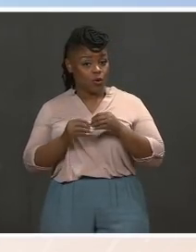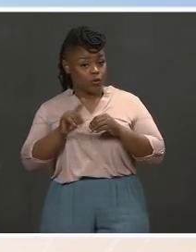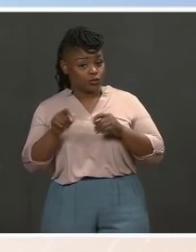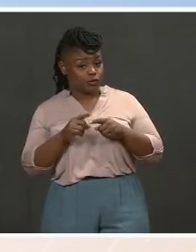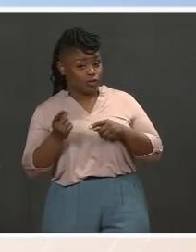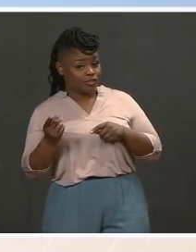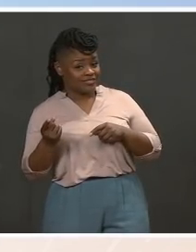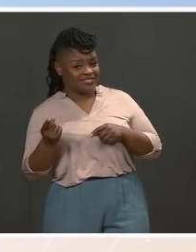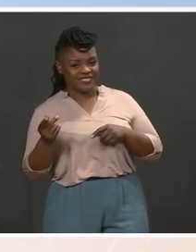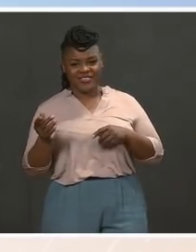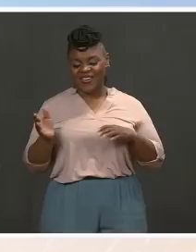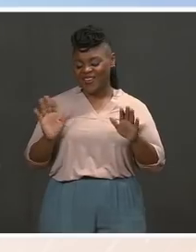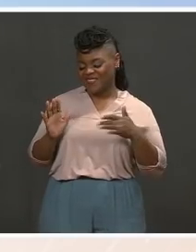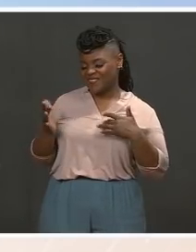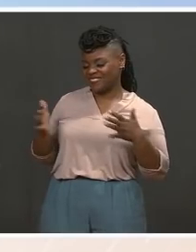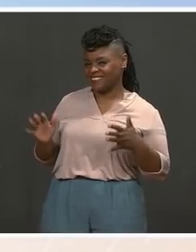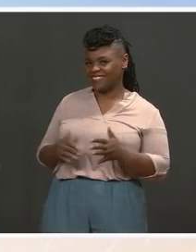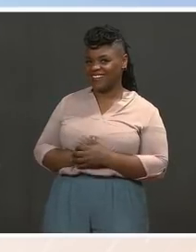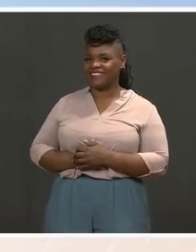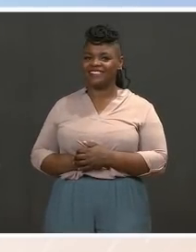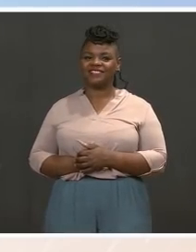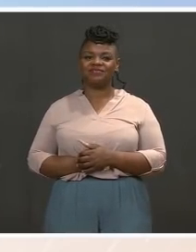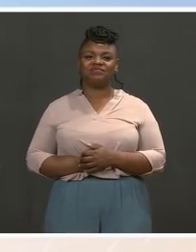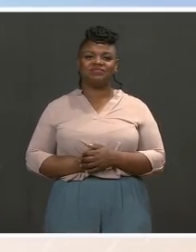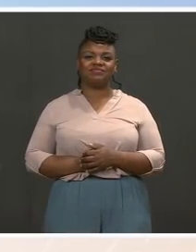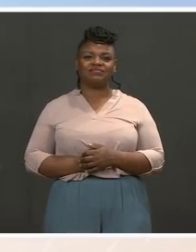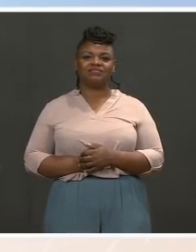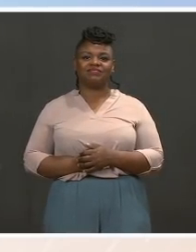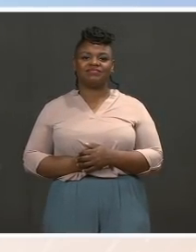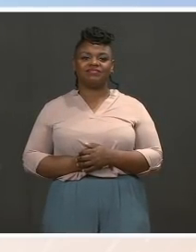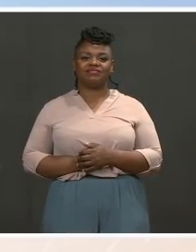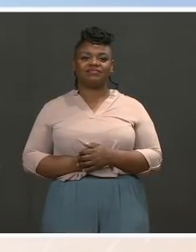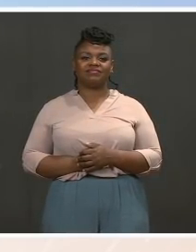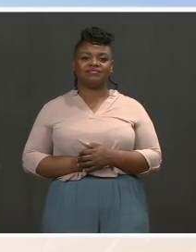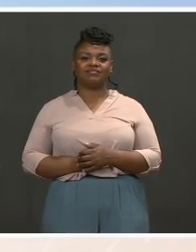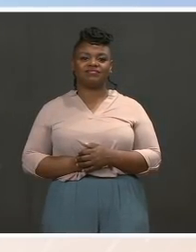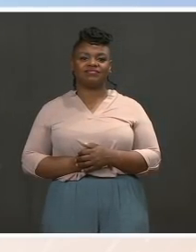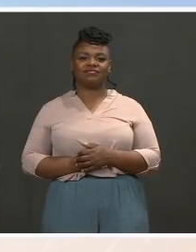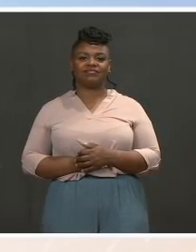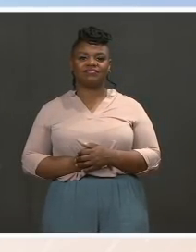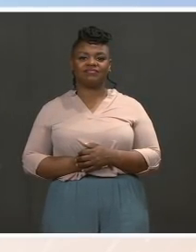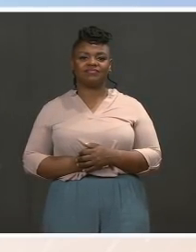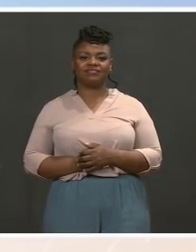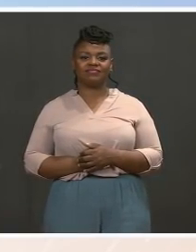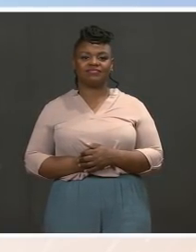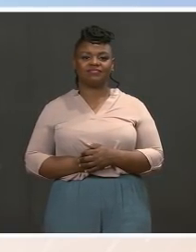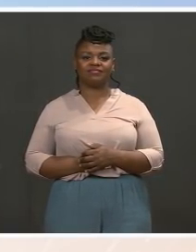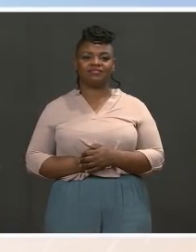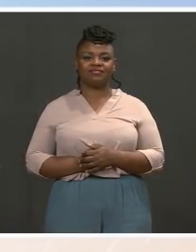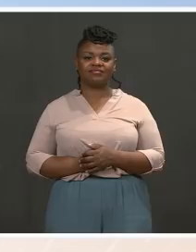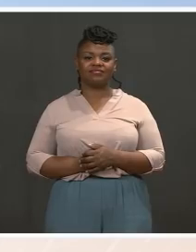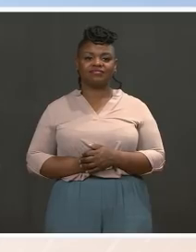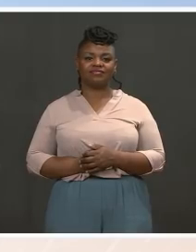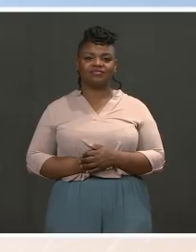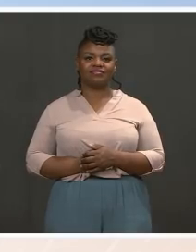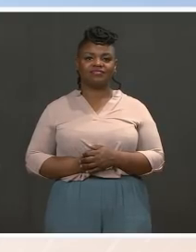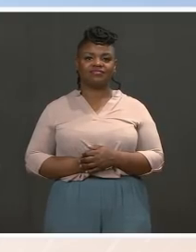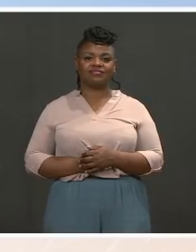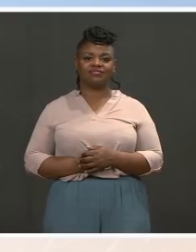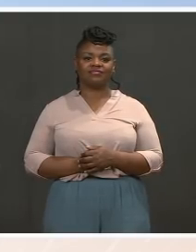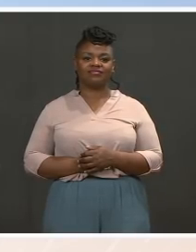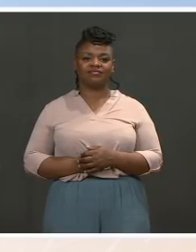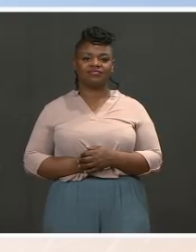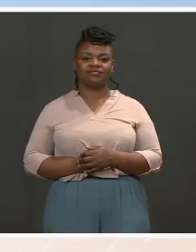On Colin Calls, he's one of the President's family. He barely just made it out of committee right now. Can you say,